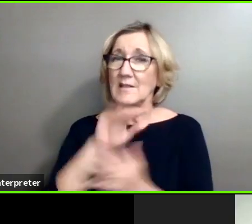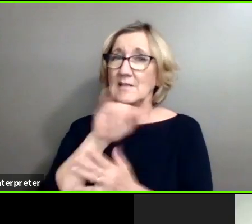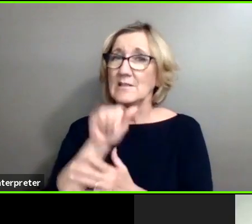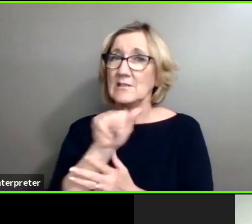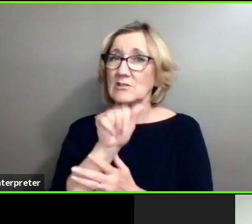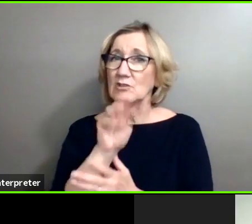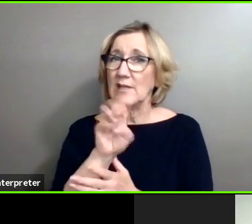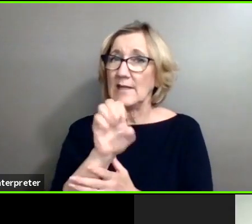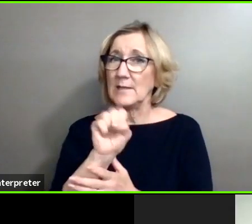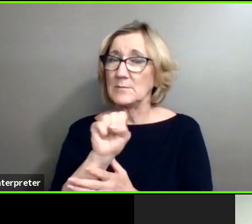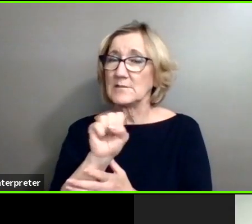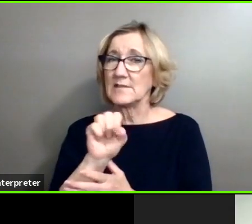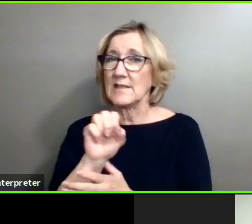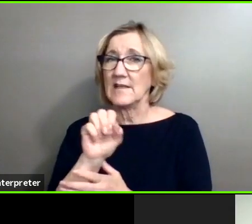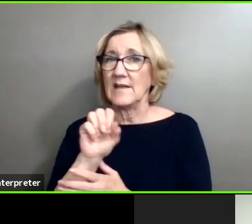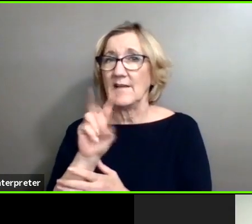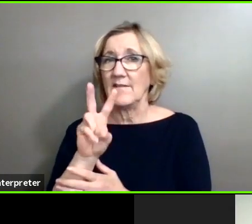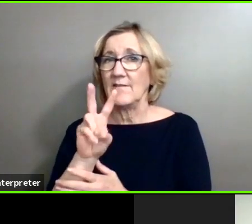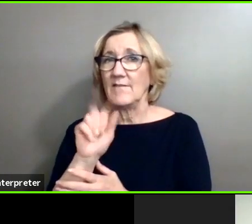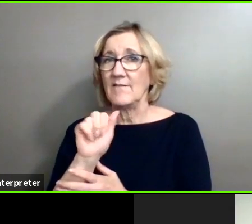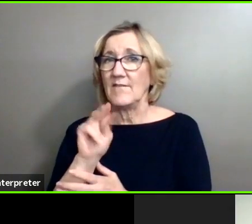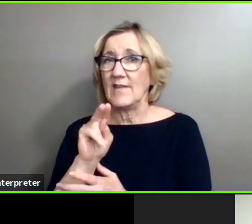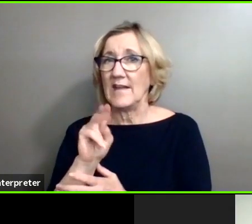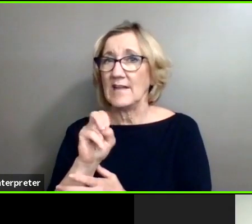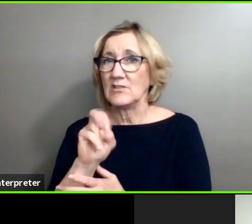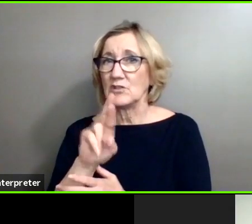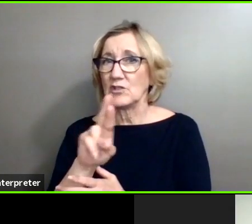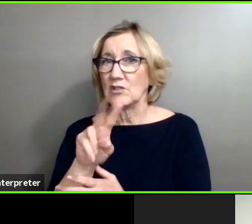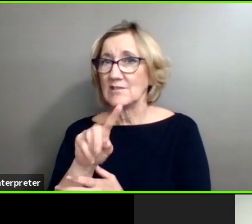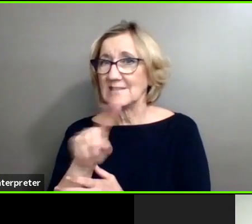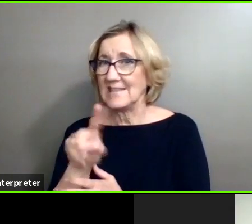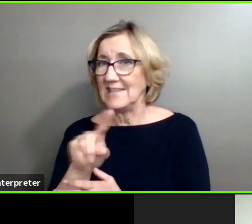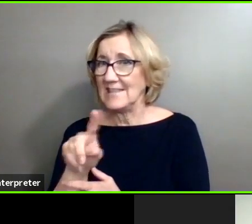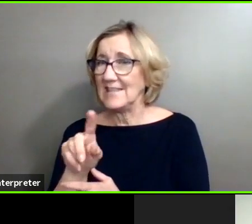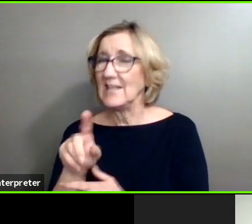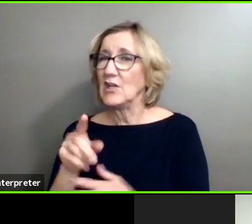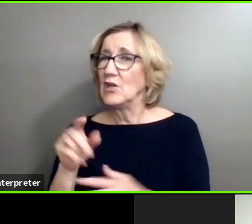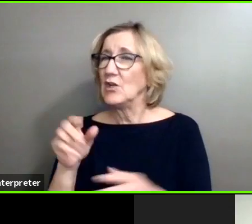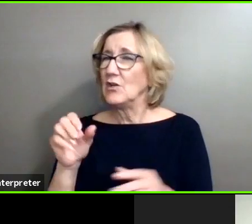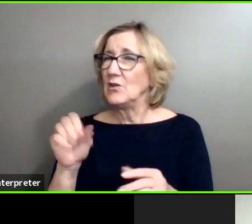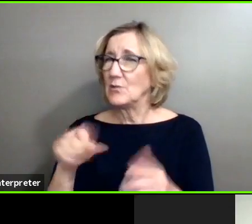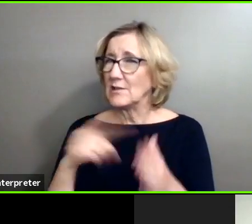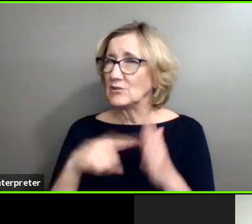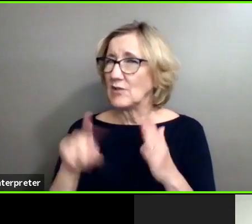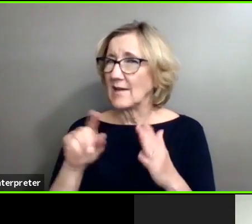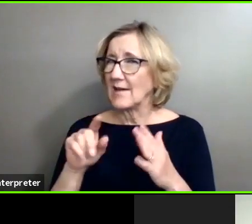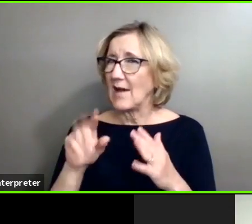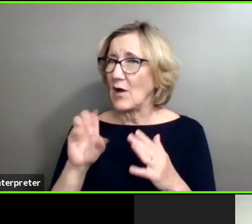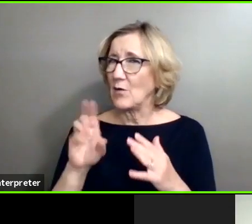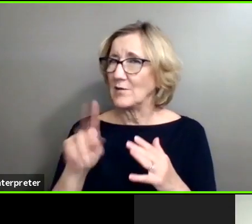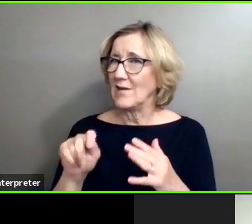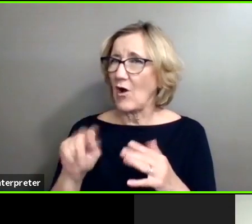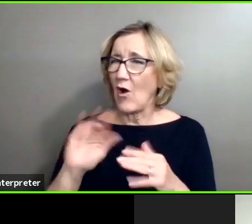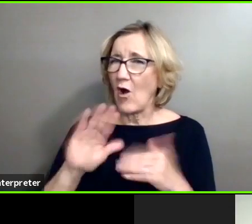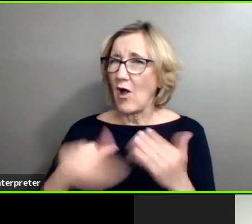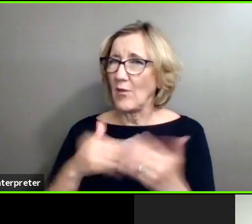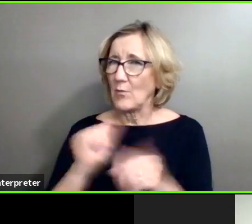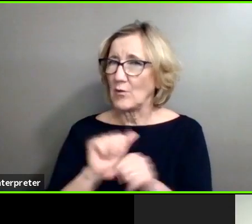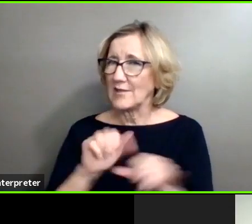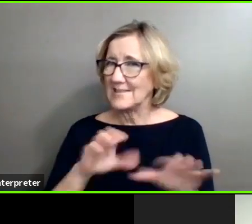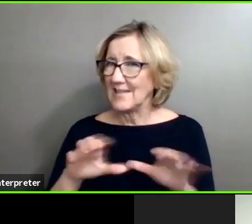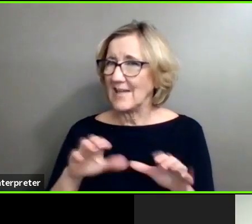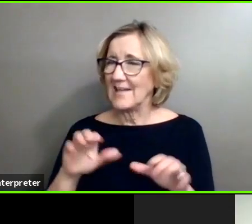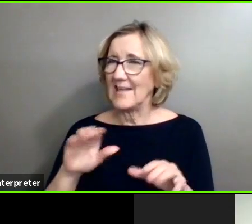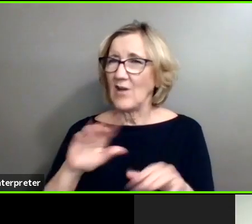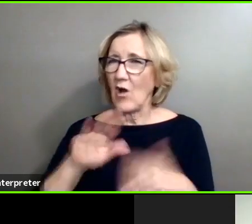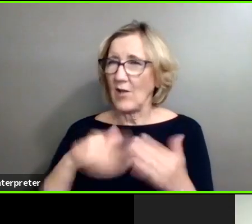Google his name and look at all the amazing things he's done, as well as other photographers throughout history. Awesome. Well,